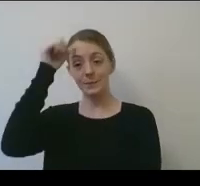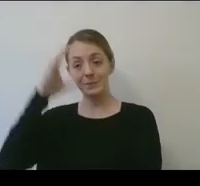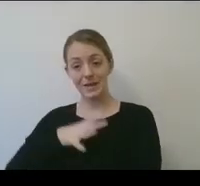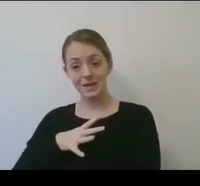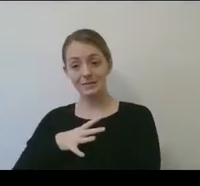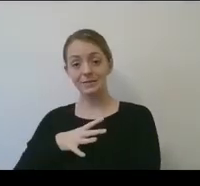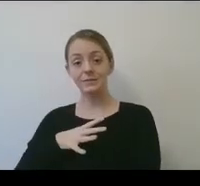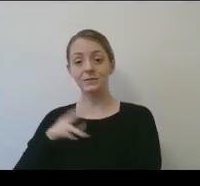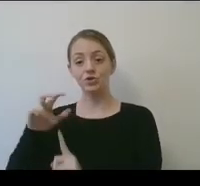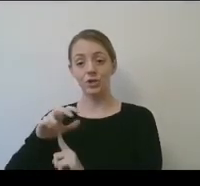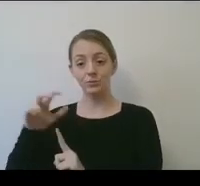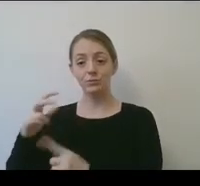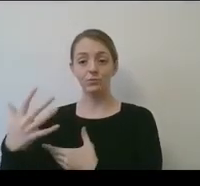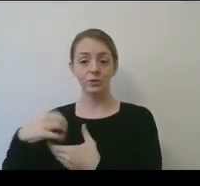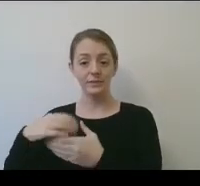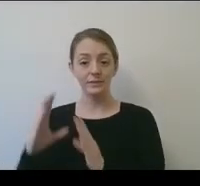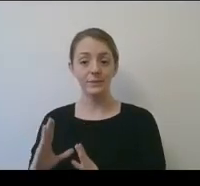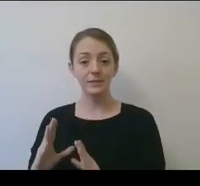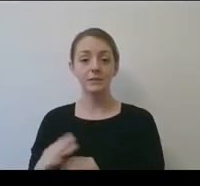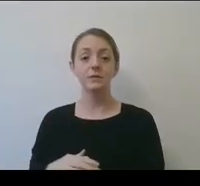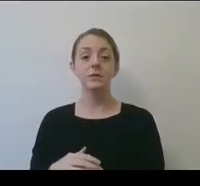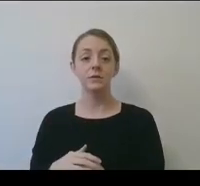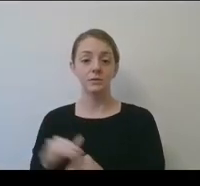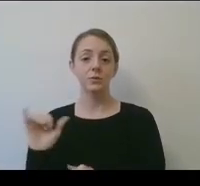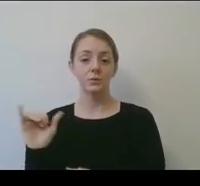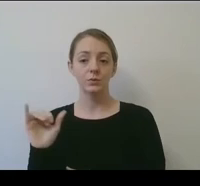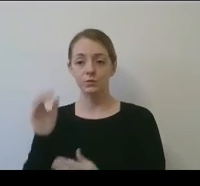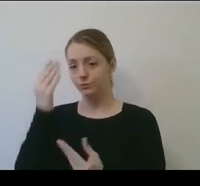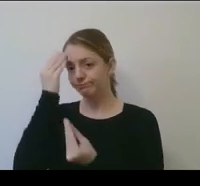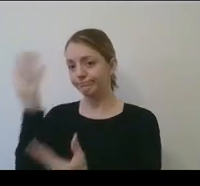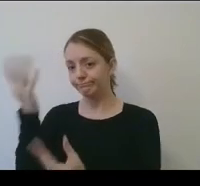and administrators is happening as well. Thank you.